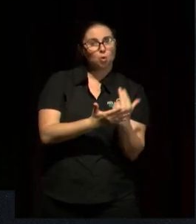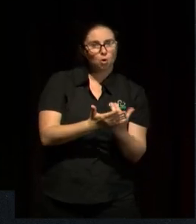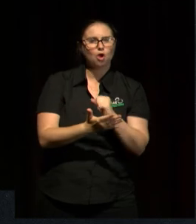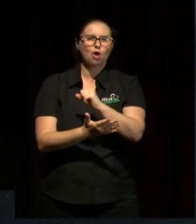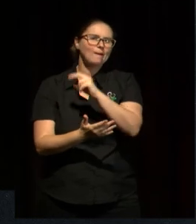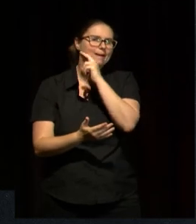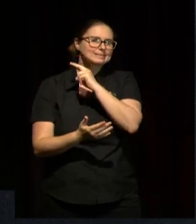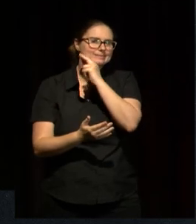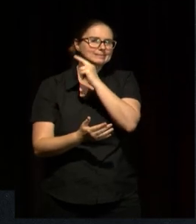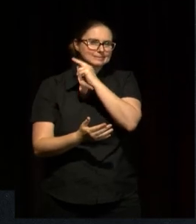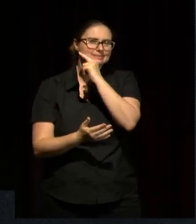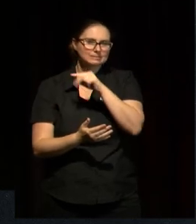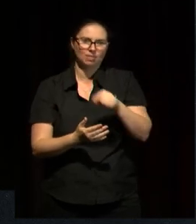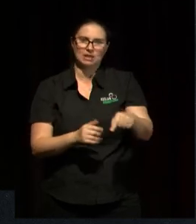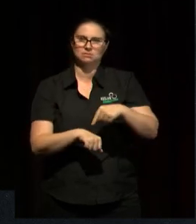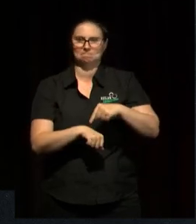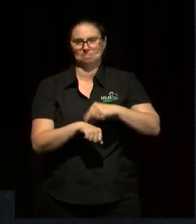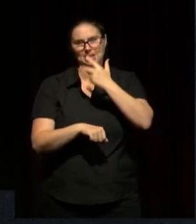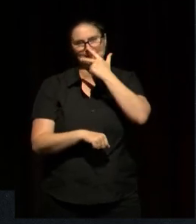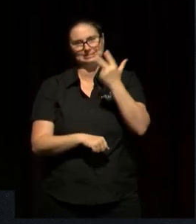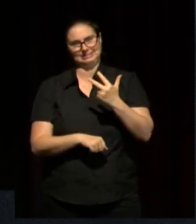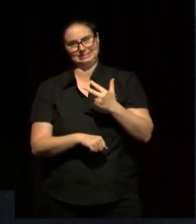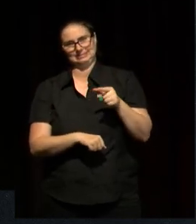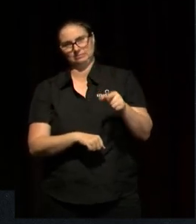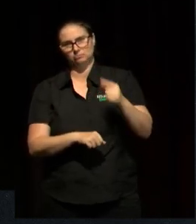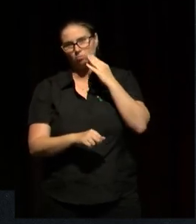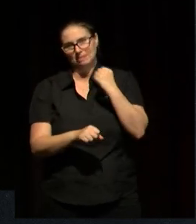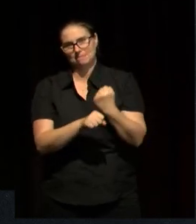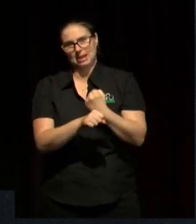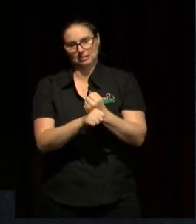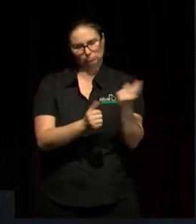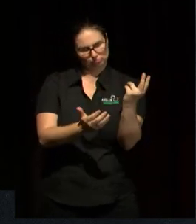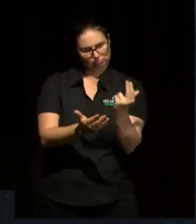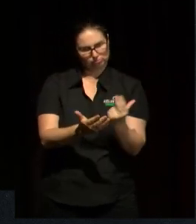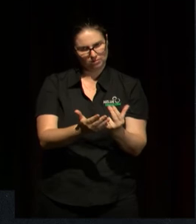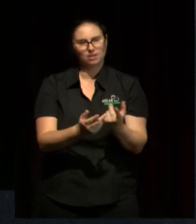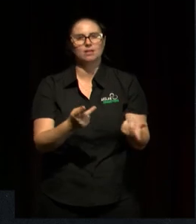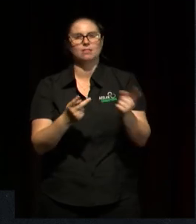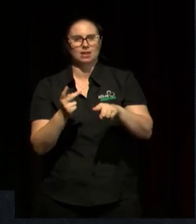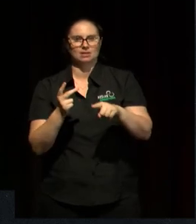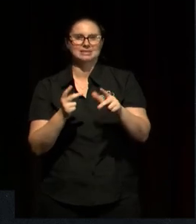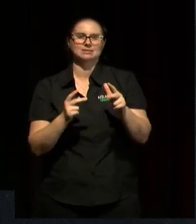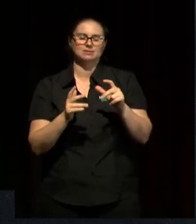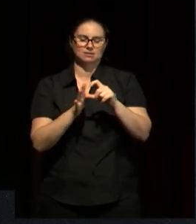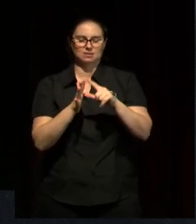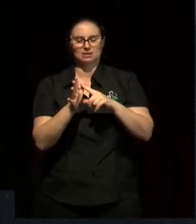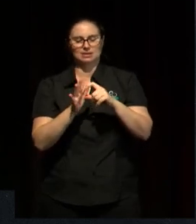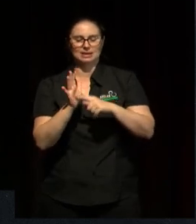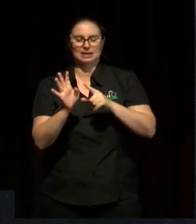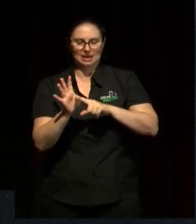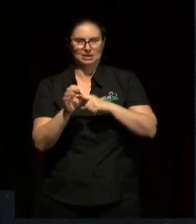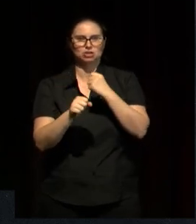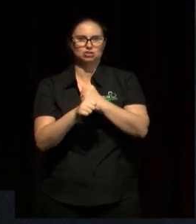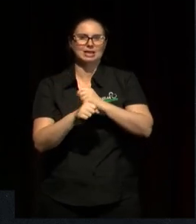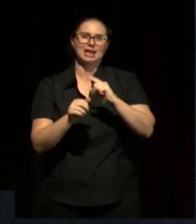at the time was 18 years of age. And also, Deadly D and Justice Jones, making the team